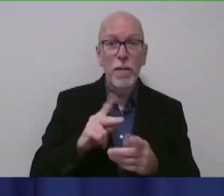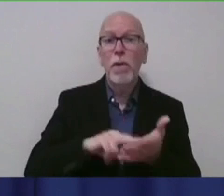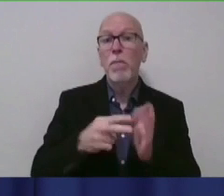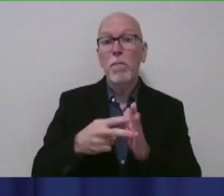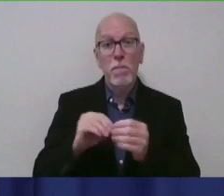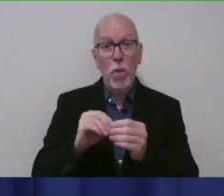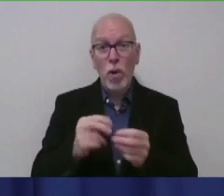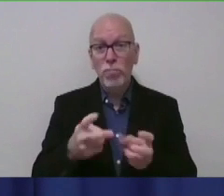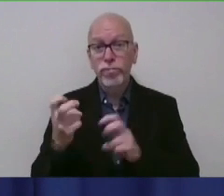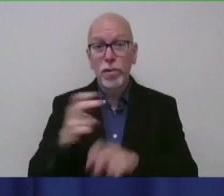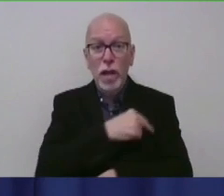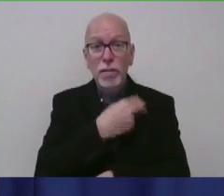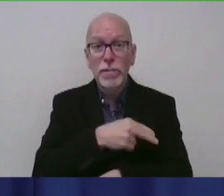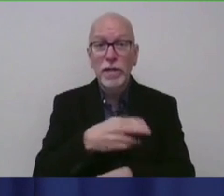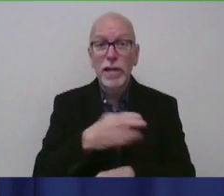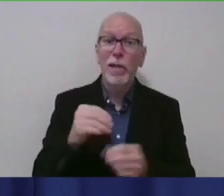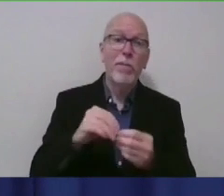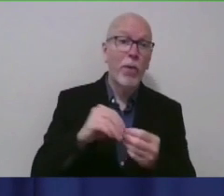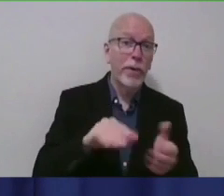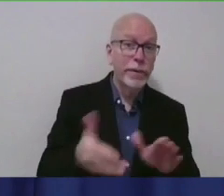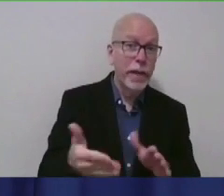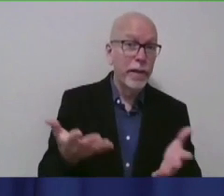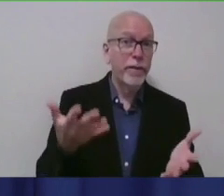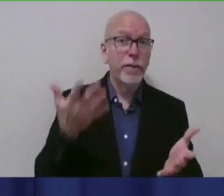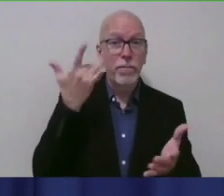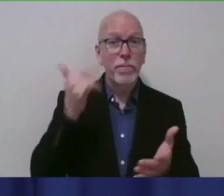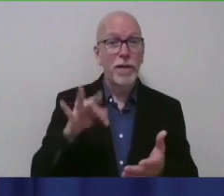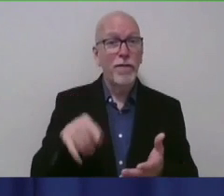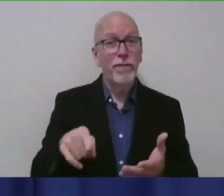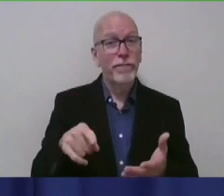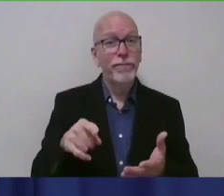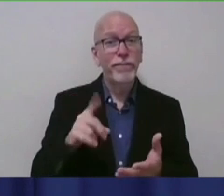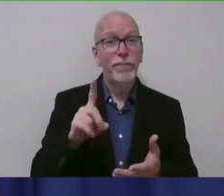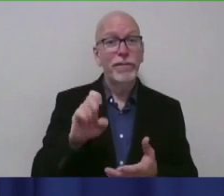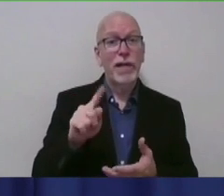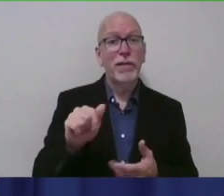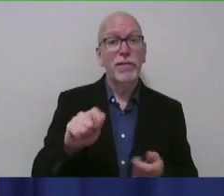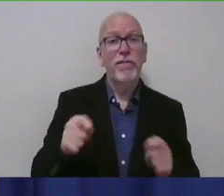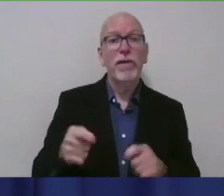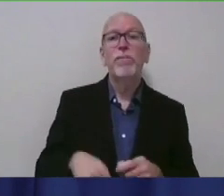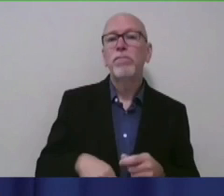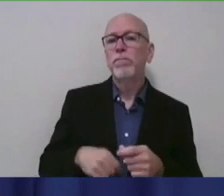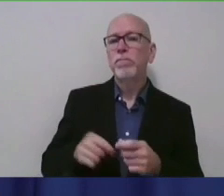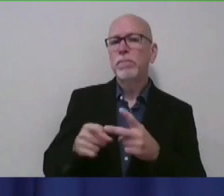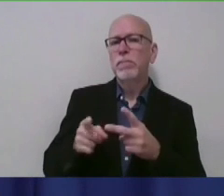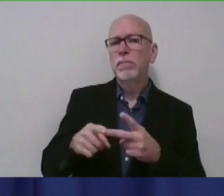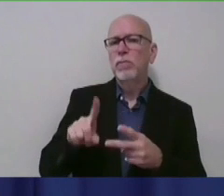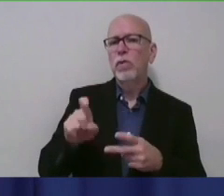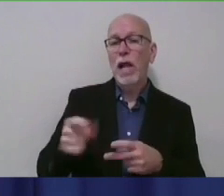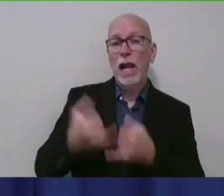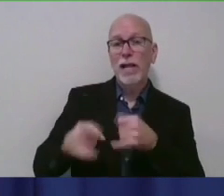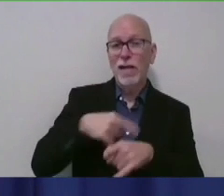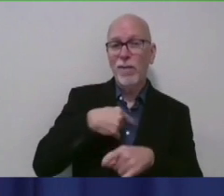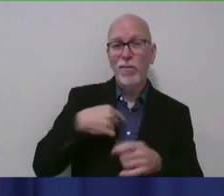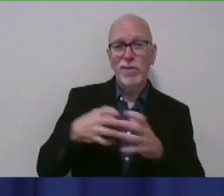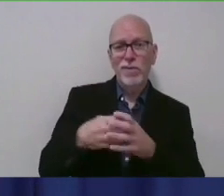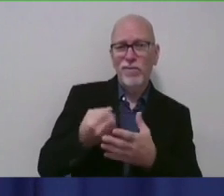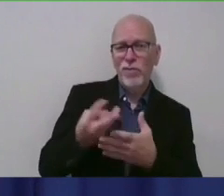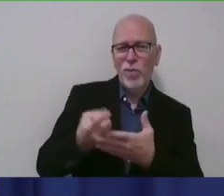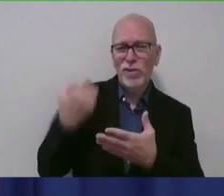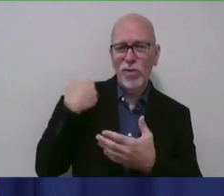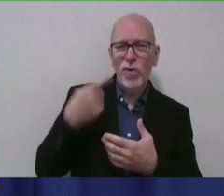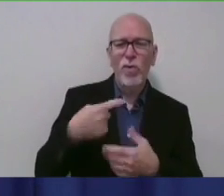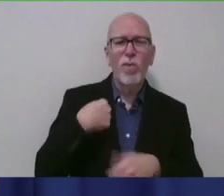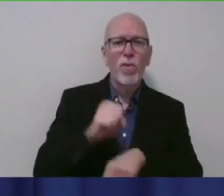unfortunately, death as the Delta variant starts to spread. And secondly, the last time we got together a few weeks back, we were working